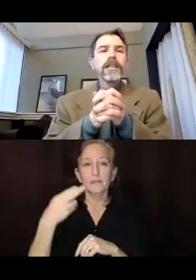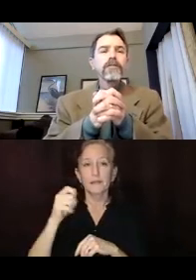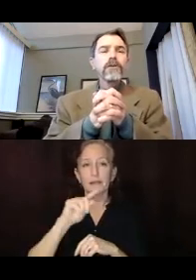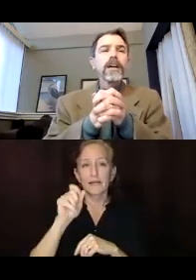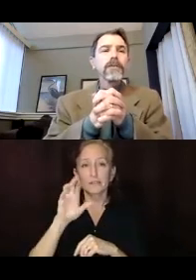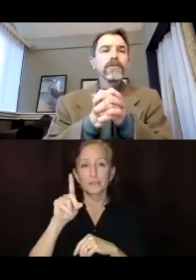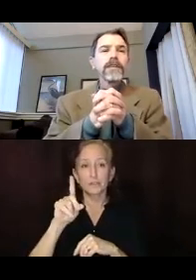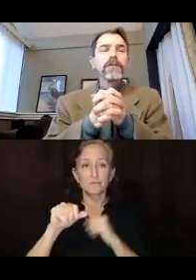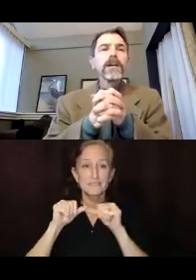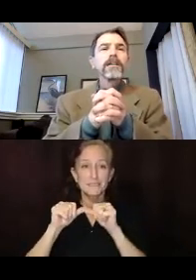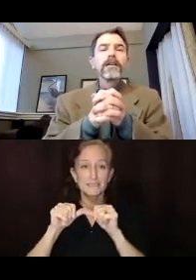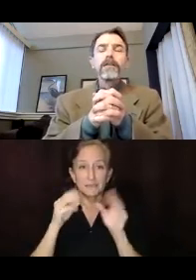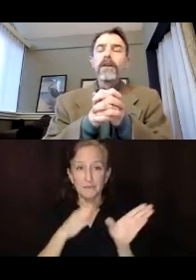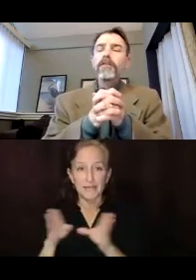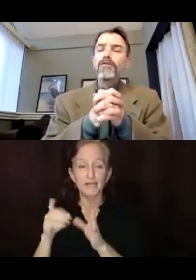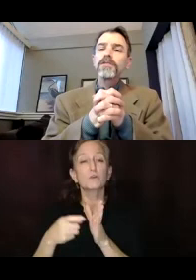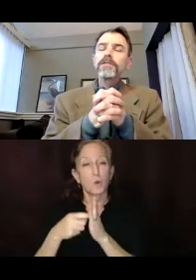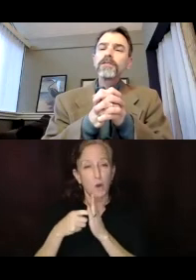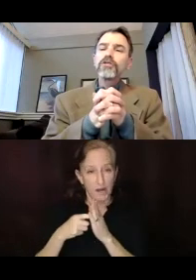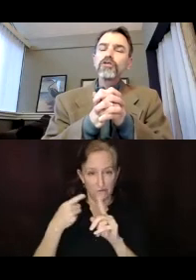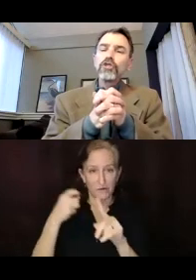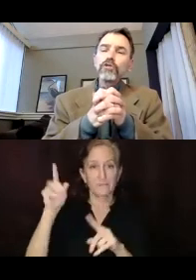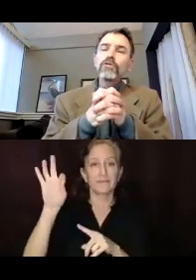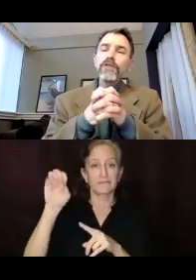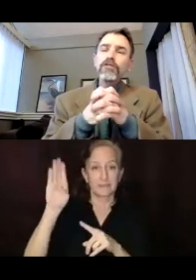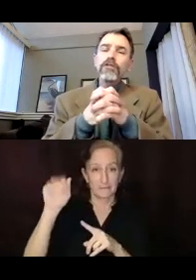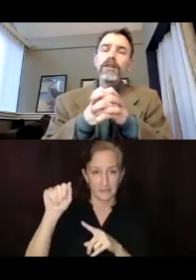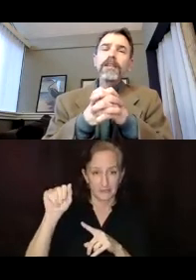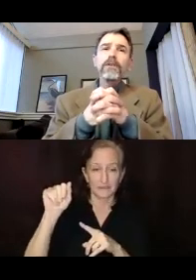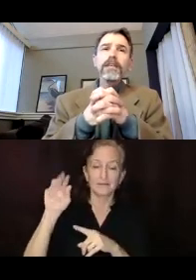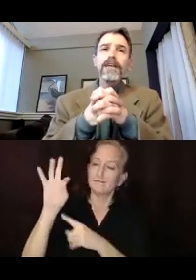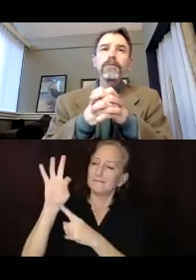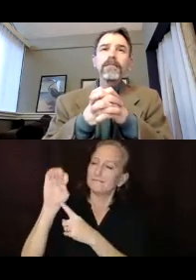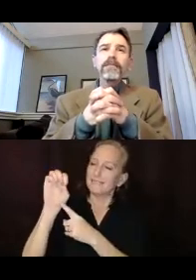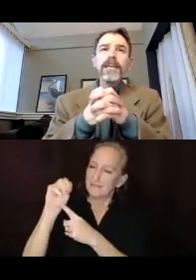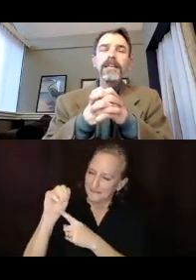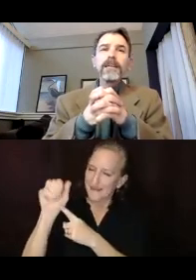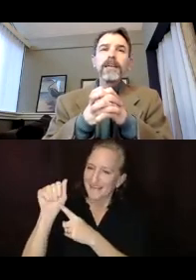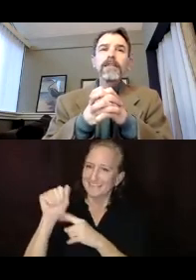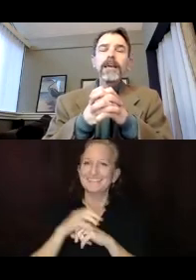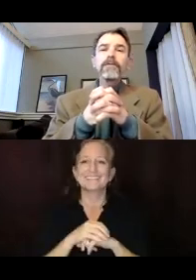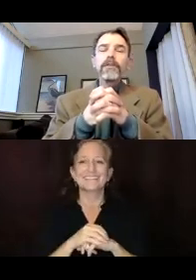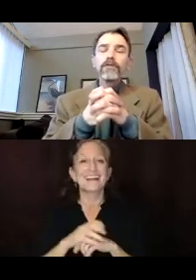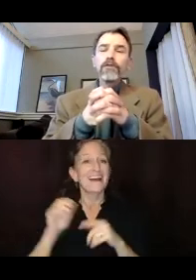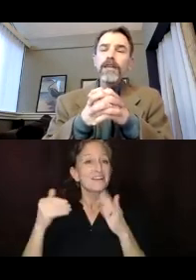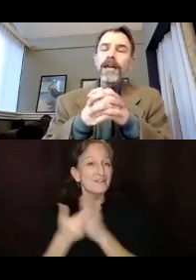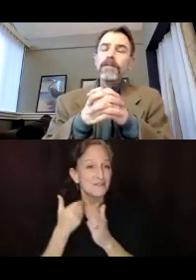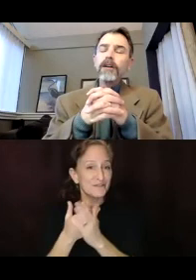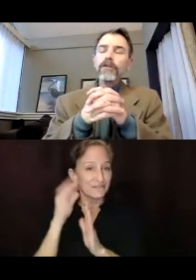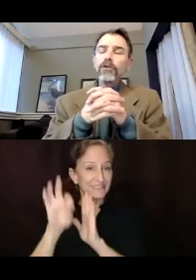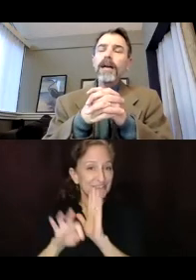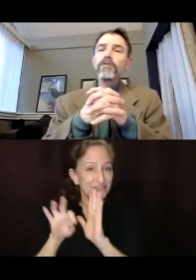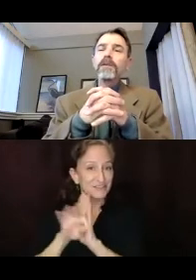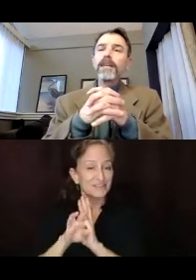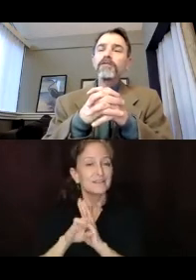mentioned that it's required by FEMA. The other new feature, and this really came from the state, is that for the first time,